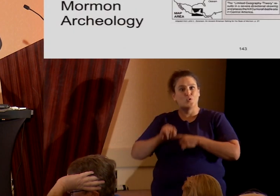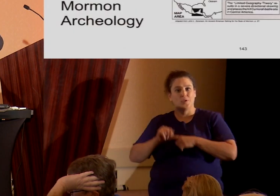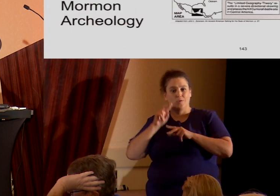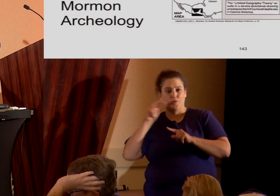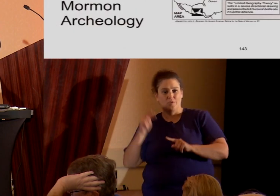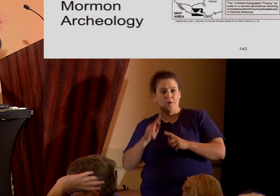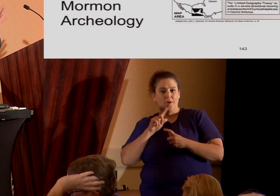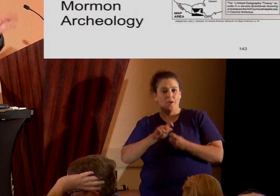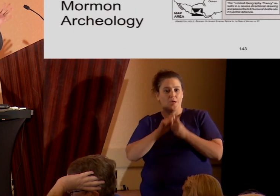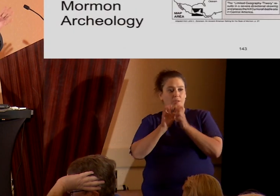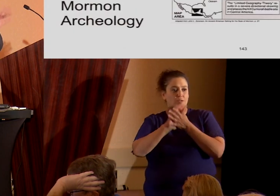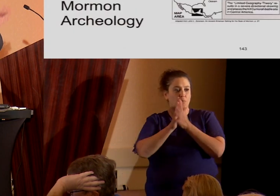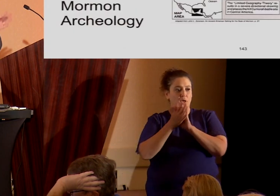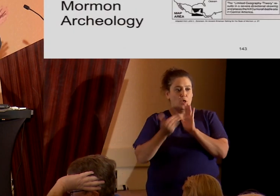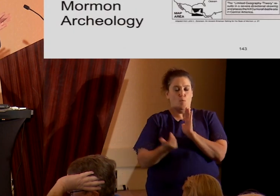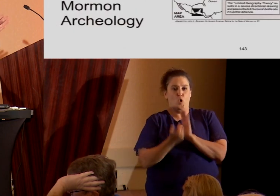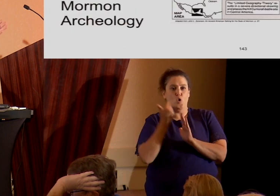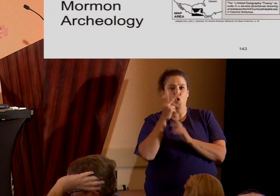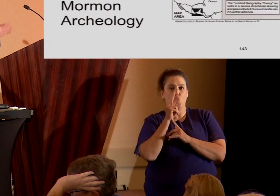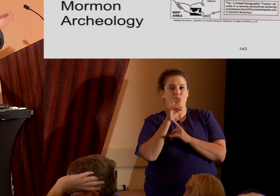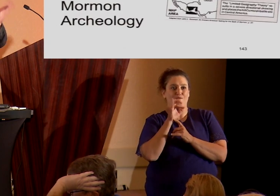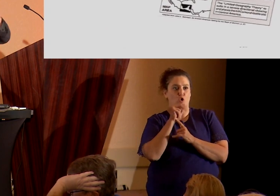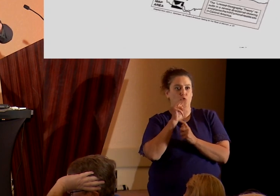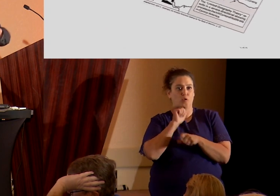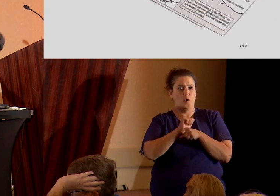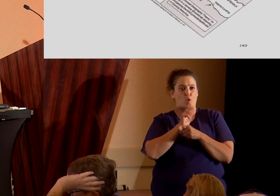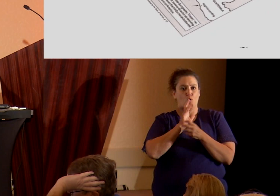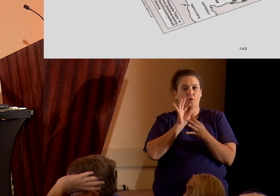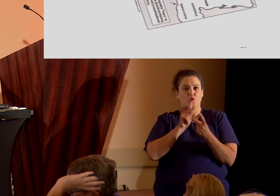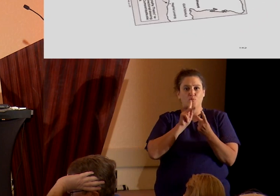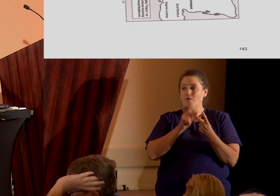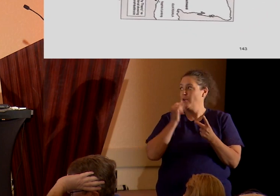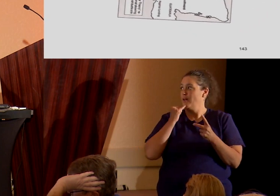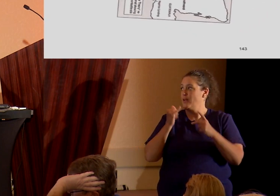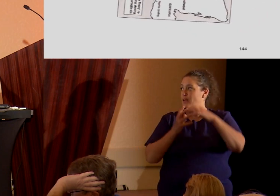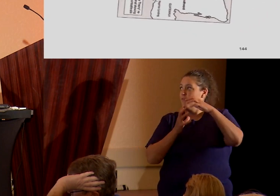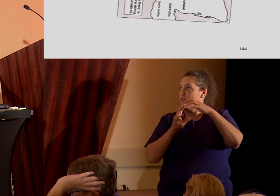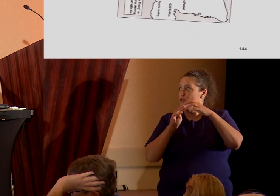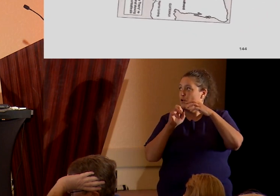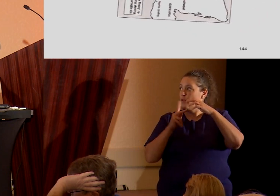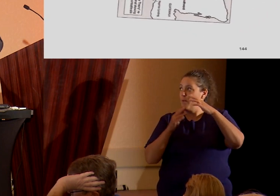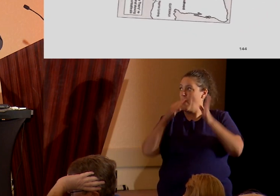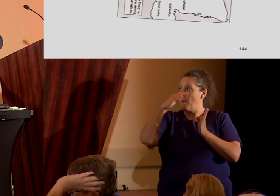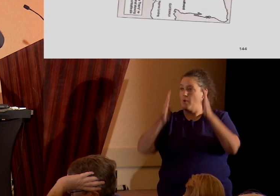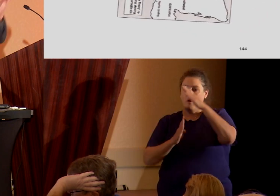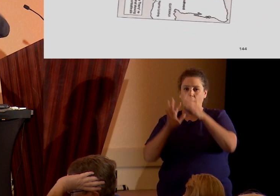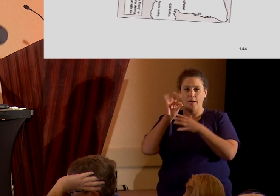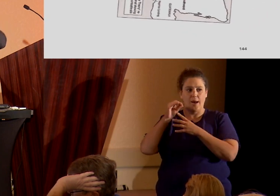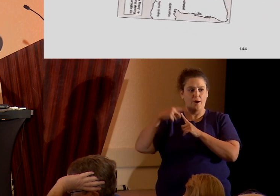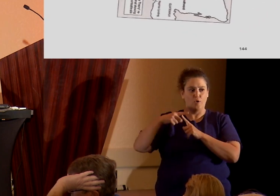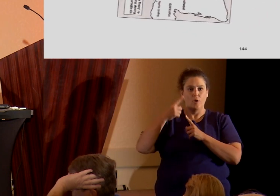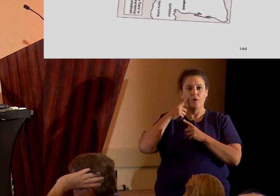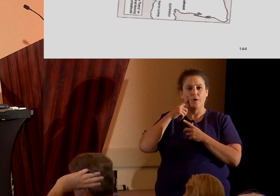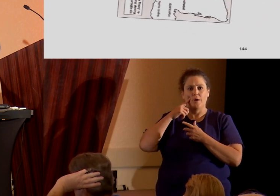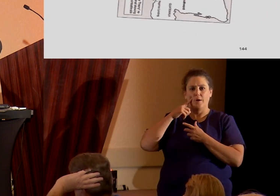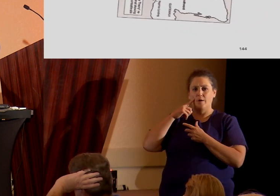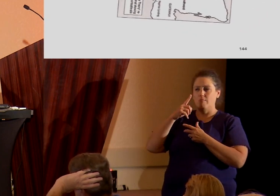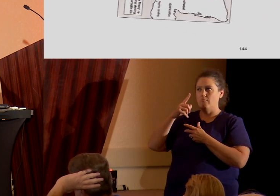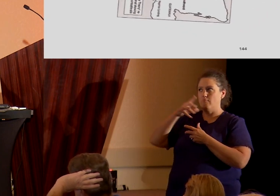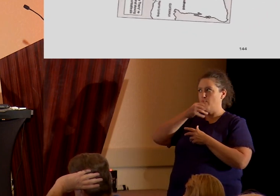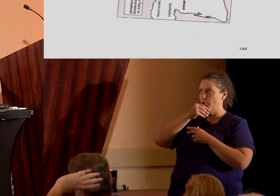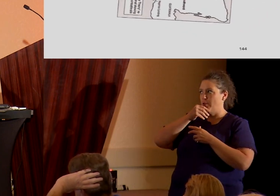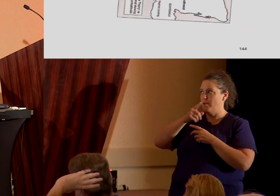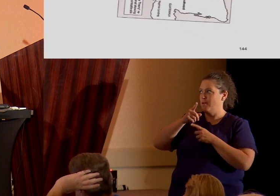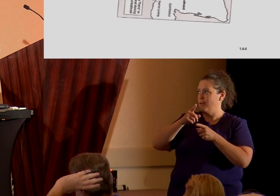into a new version that works perfectly if you turn the map completely 90 degrees and pretend that it all took place in South, in Central